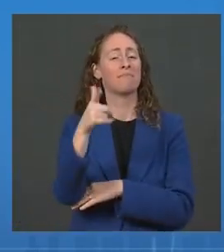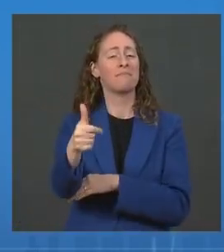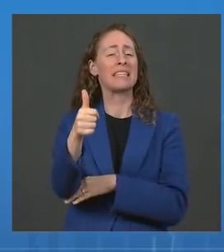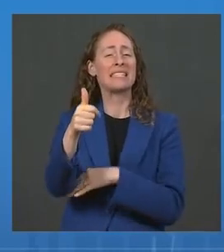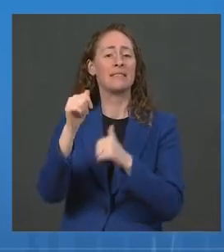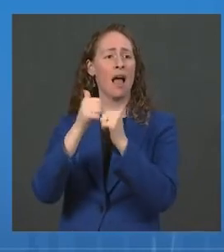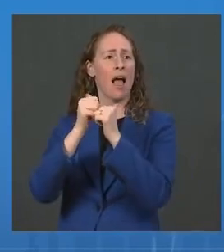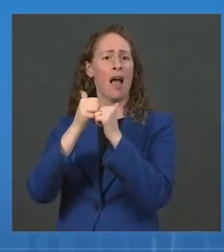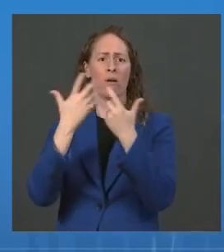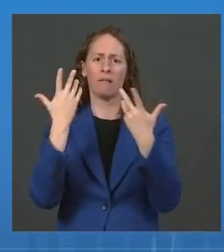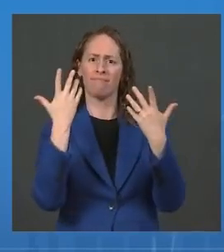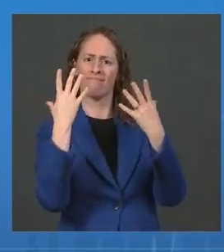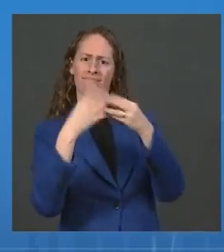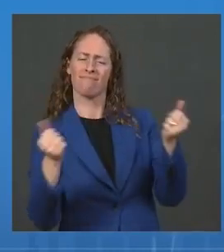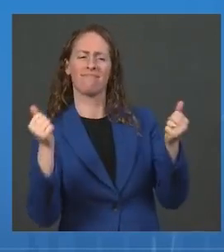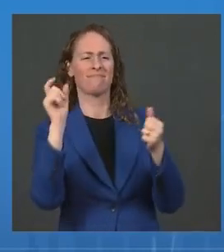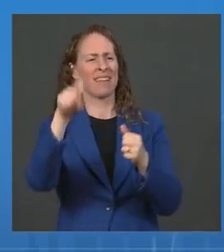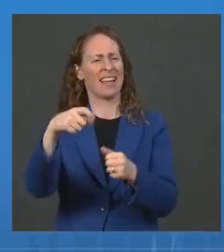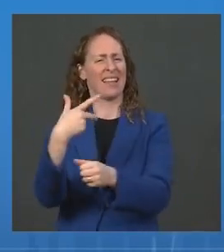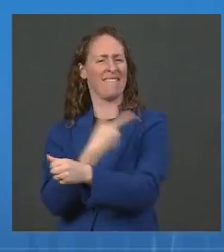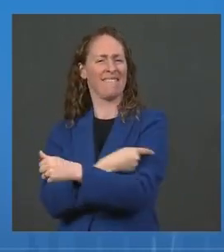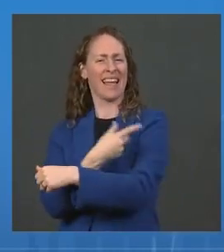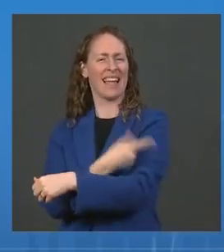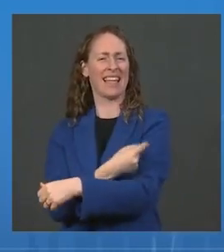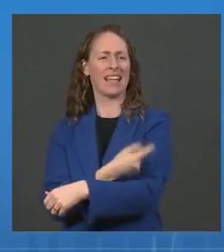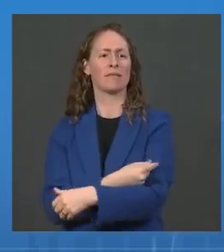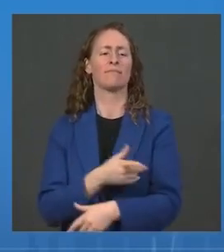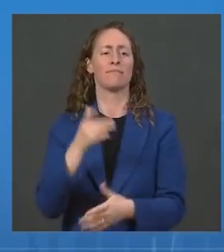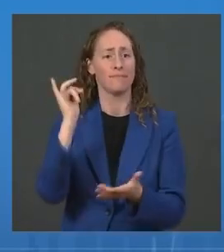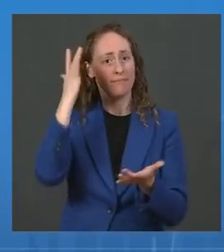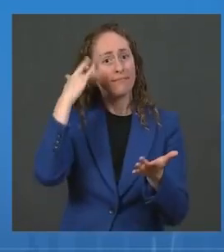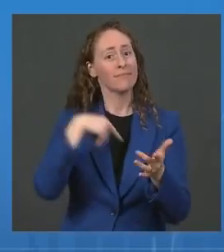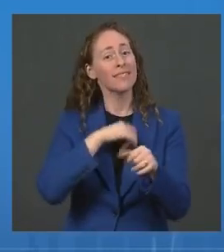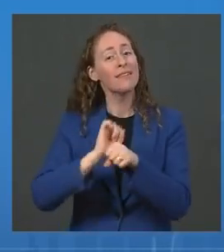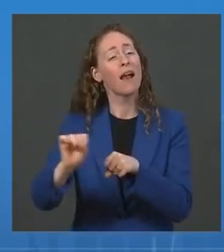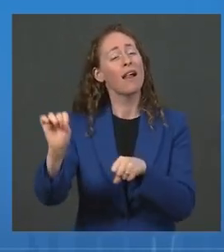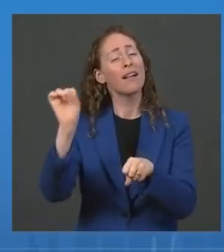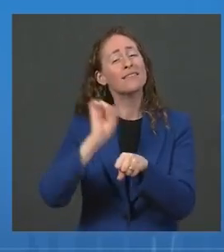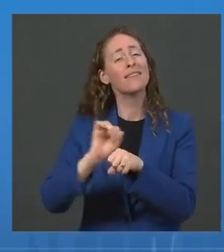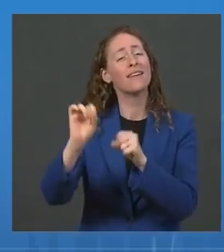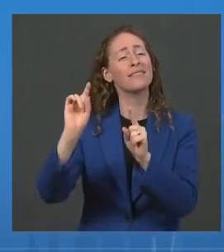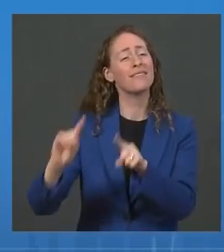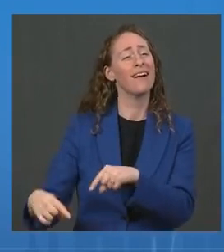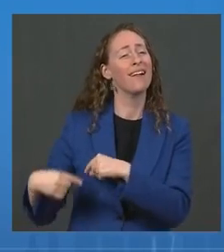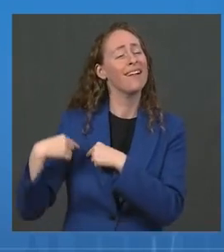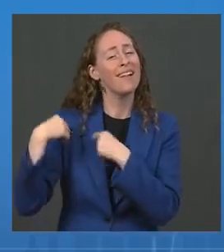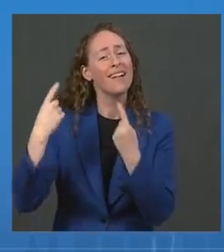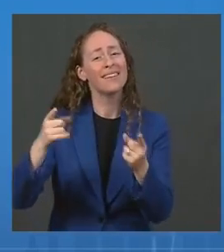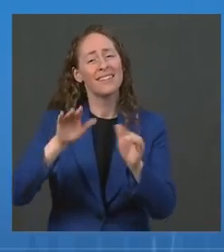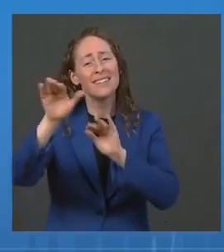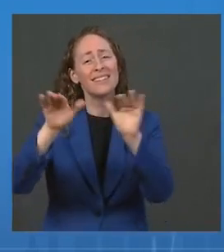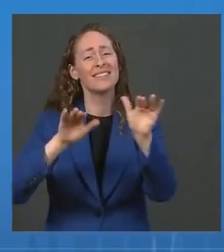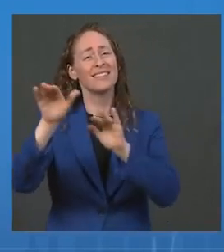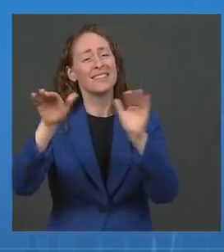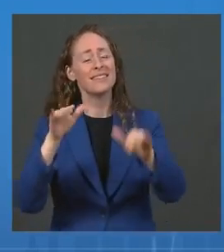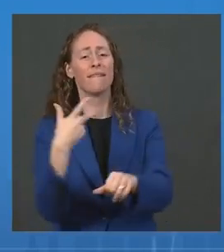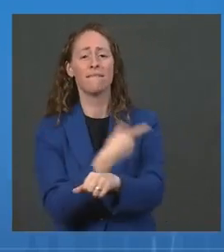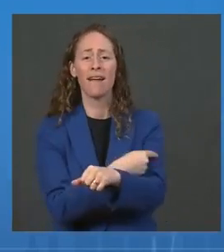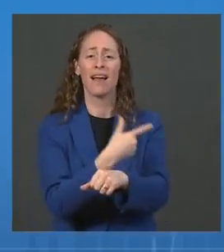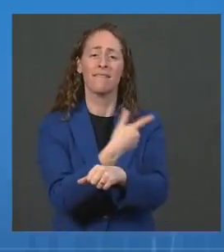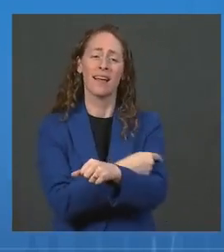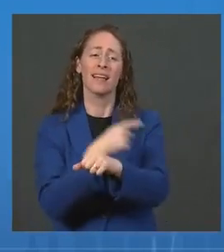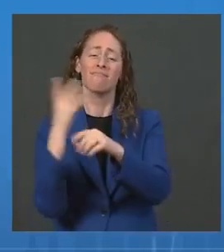That's why, from day one, we've been working tirelessly to get shots in arms. And we have made significant,